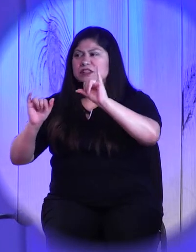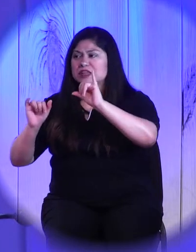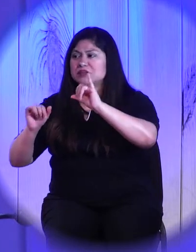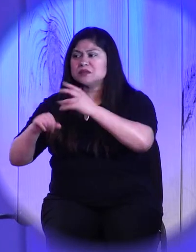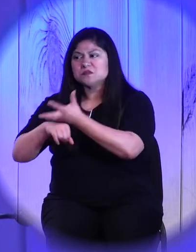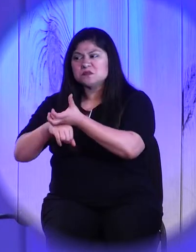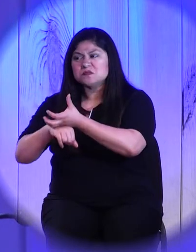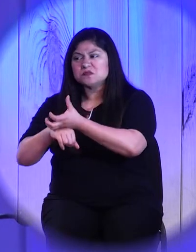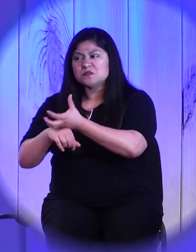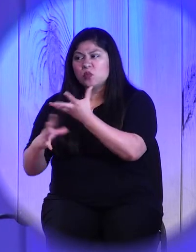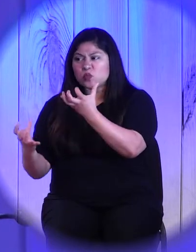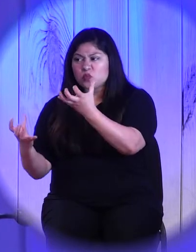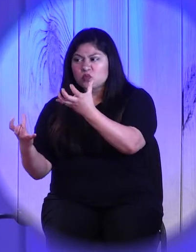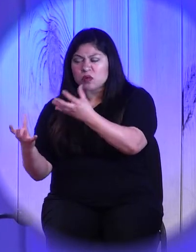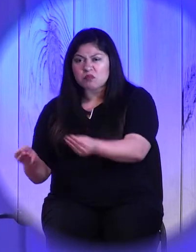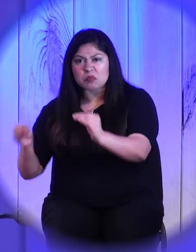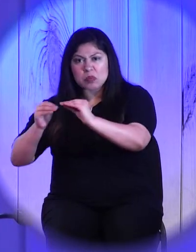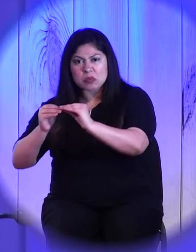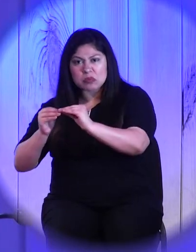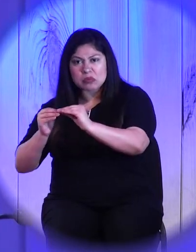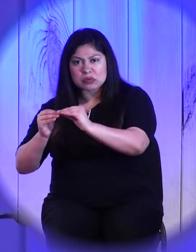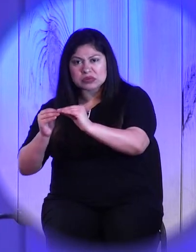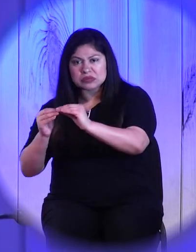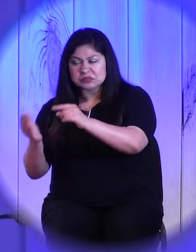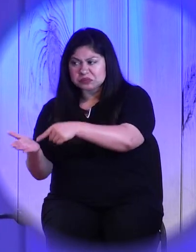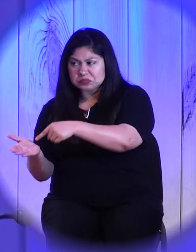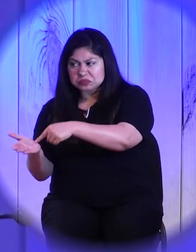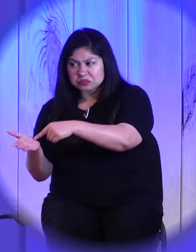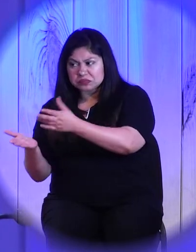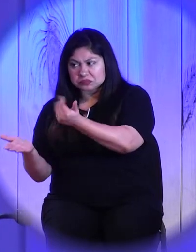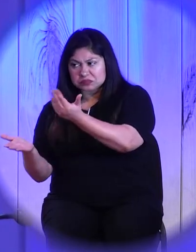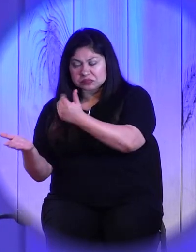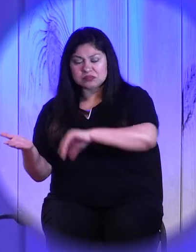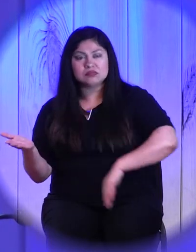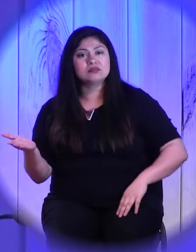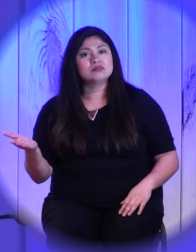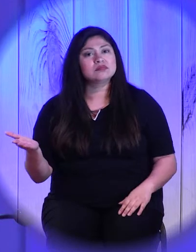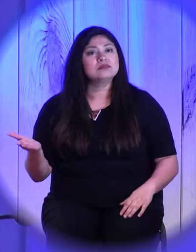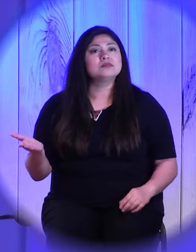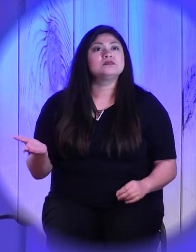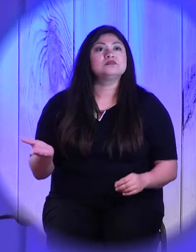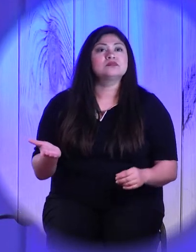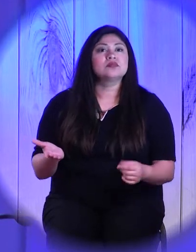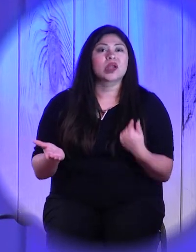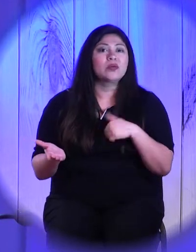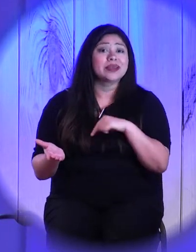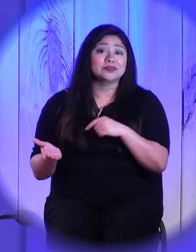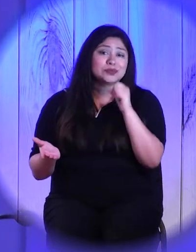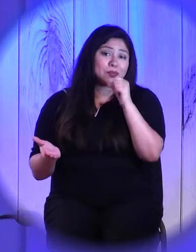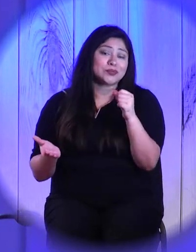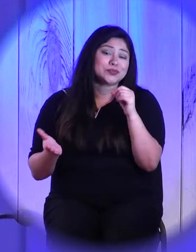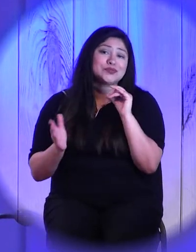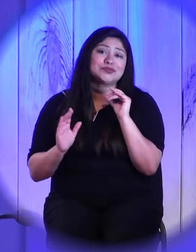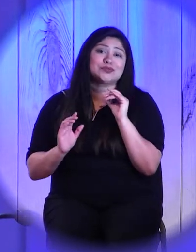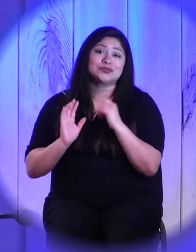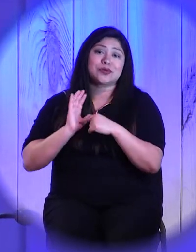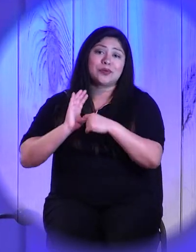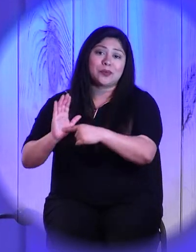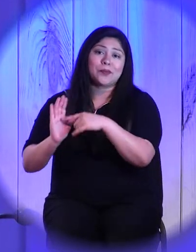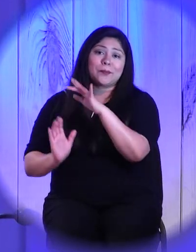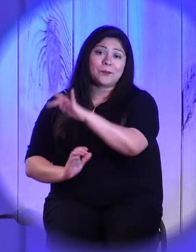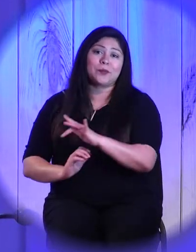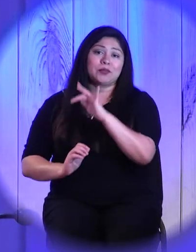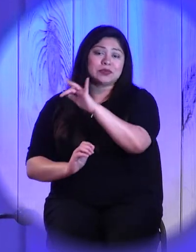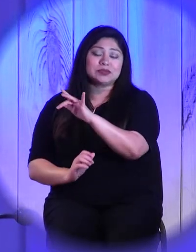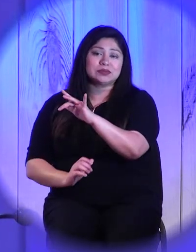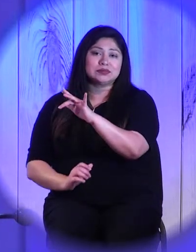often we should show mercy to others. Really, the question is not where is the limit of our mercy? The true question